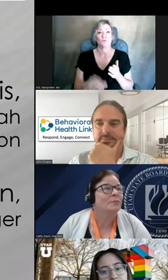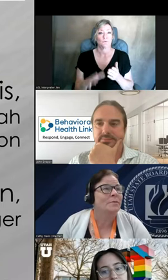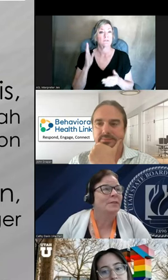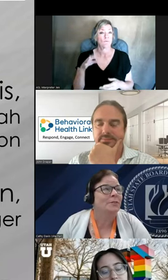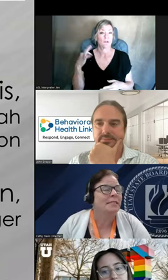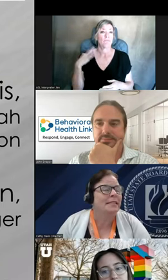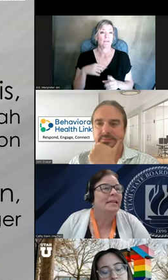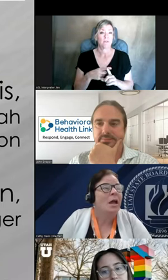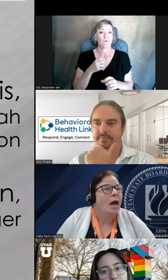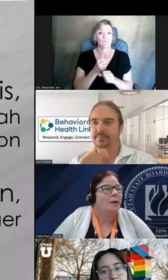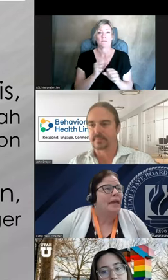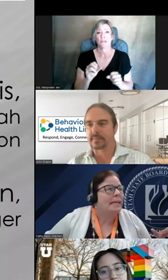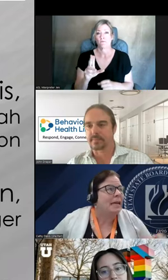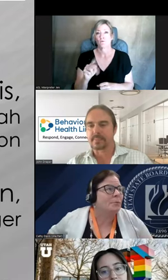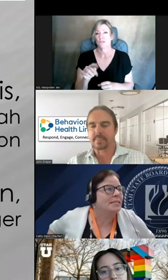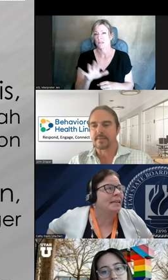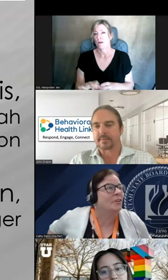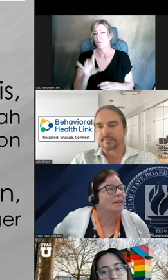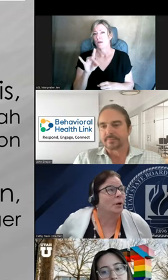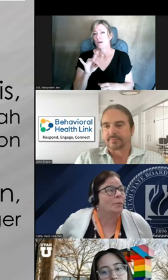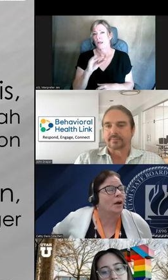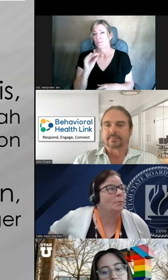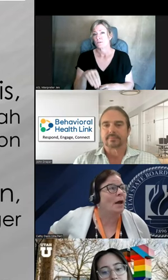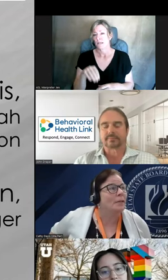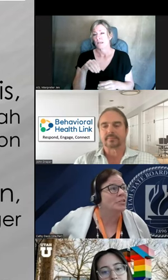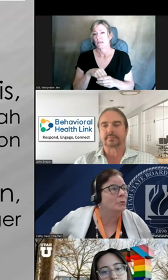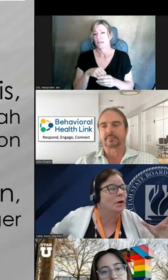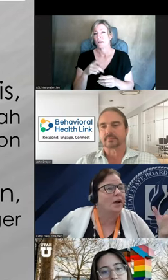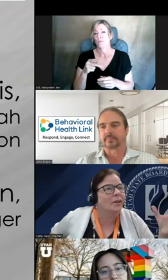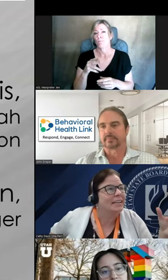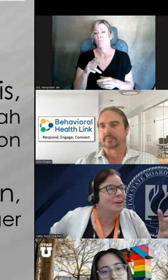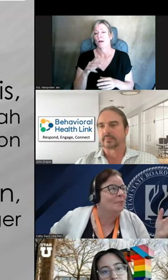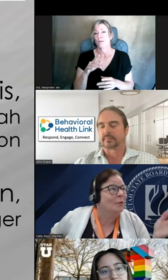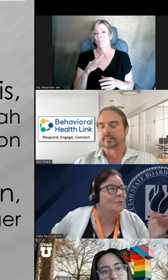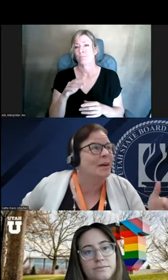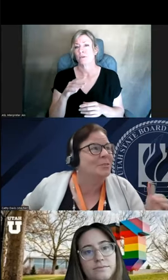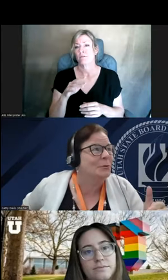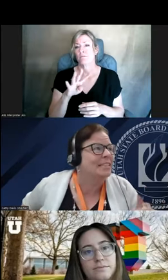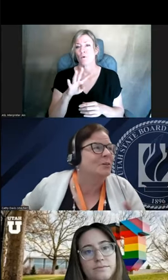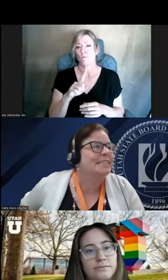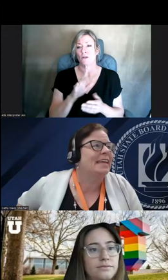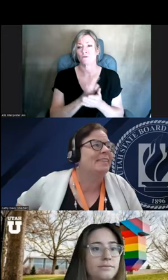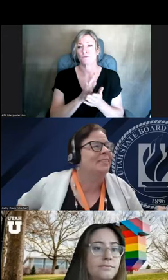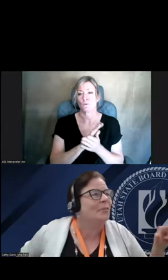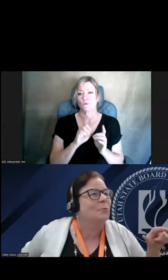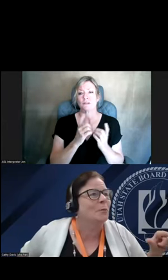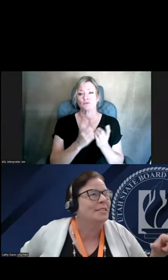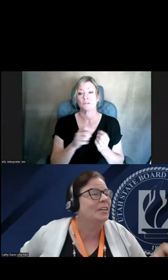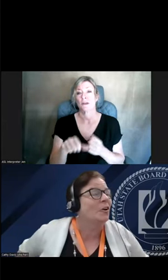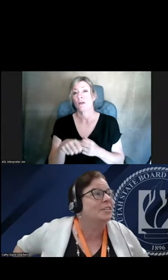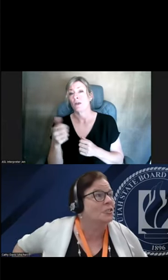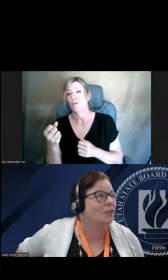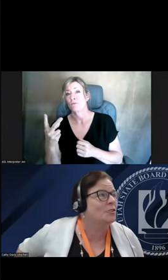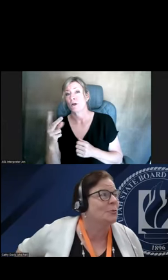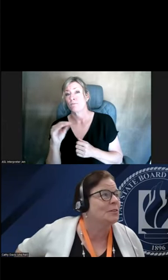benefit from SafeUT. About 88% are in our public school, are in our 41 school districts, and then the other 12